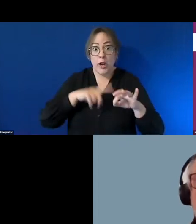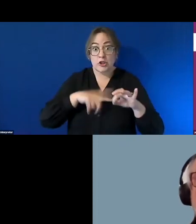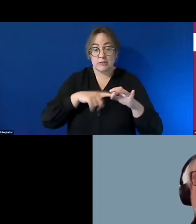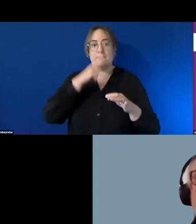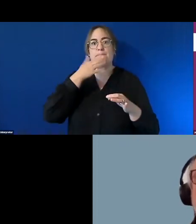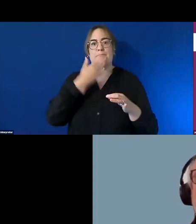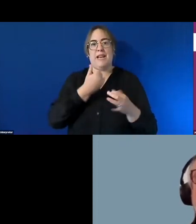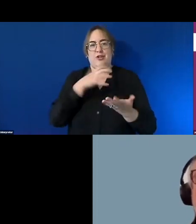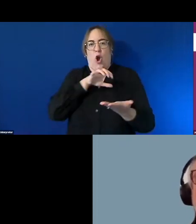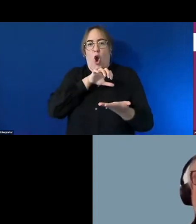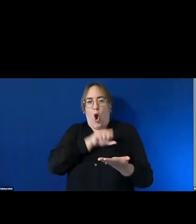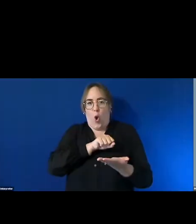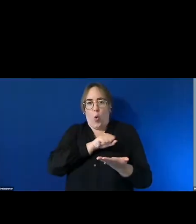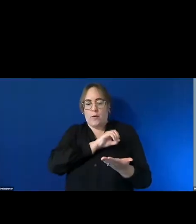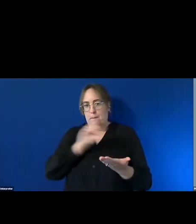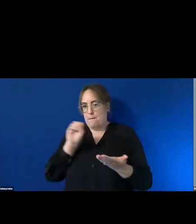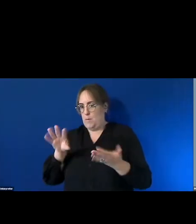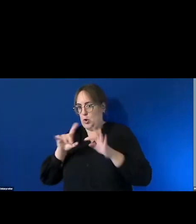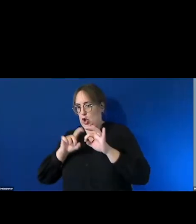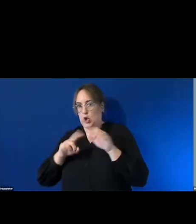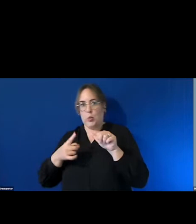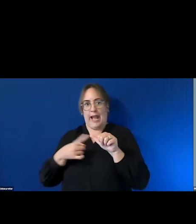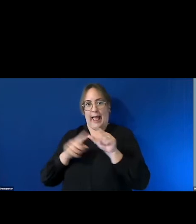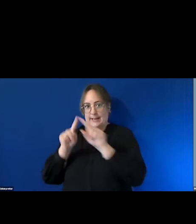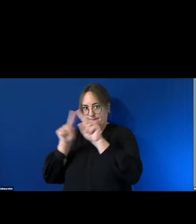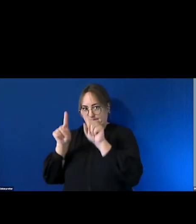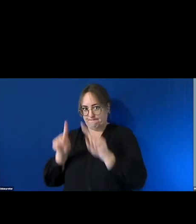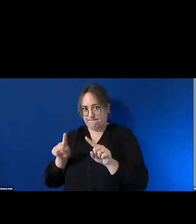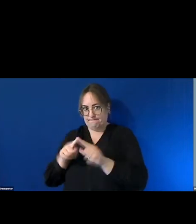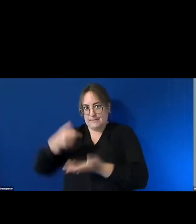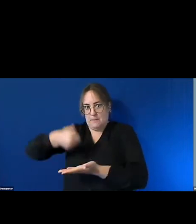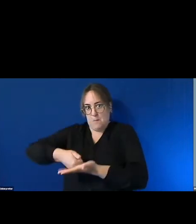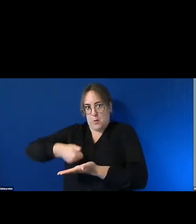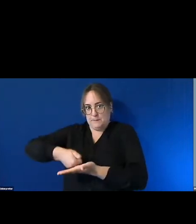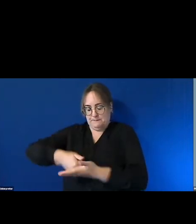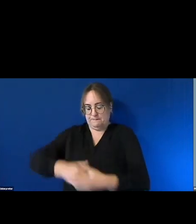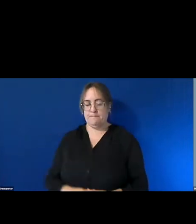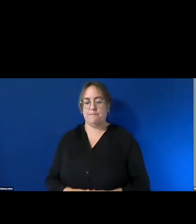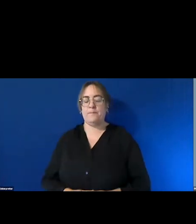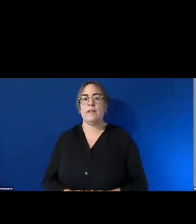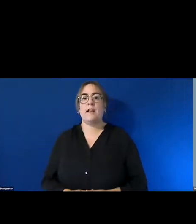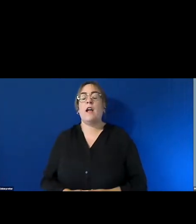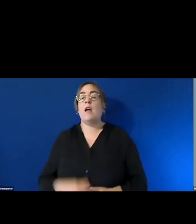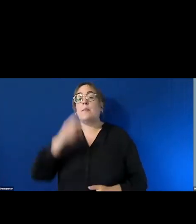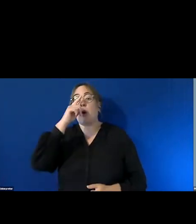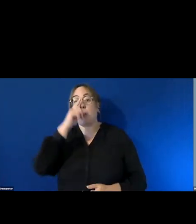up you can put those in the q a right now um but we will be getting to questions after our panel presentation um